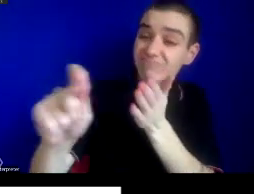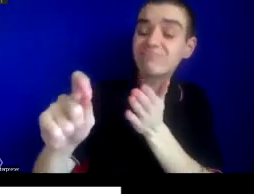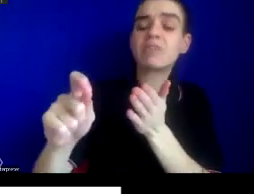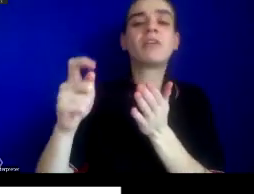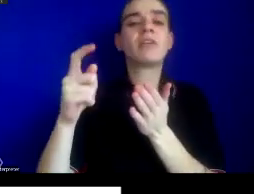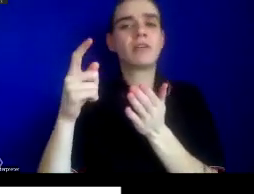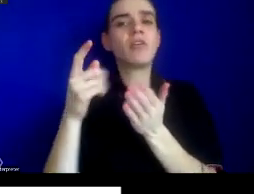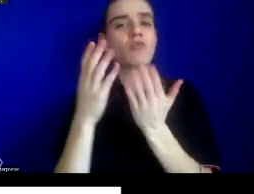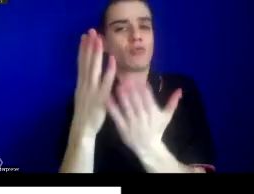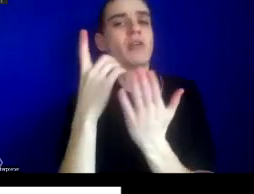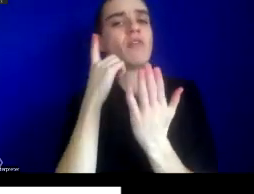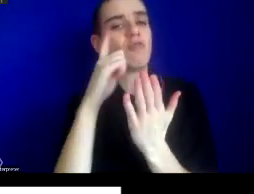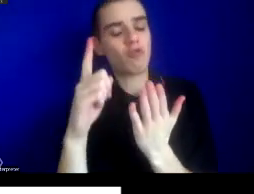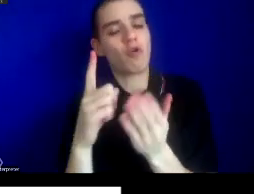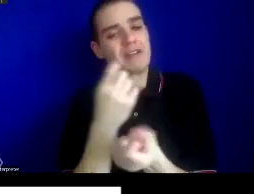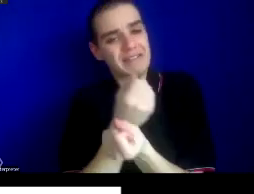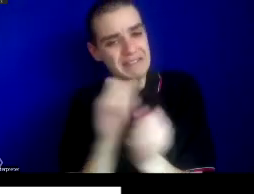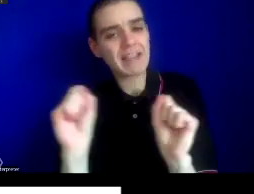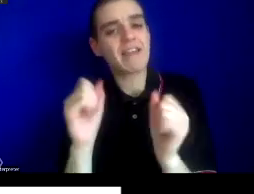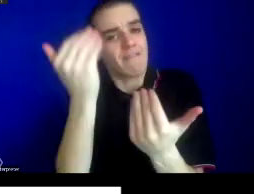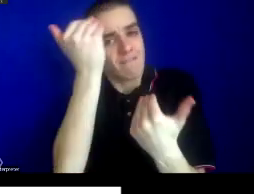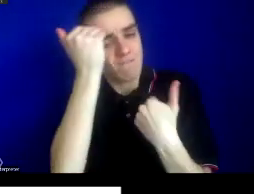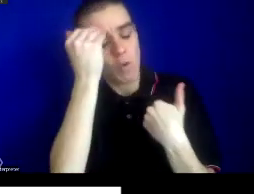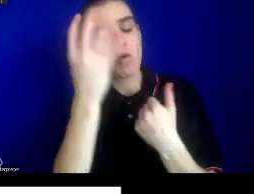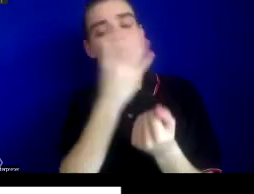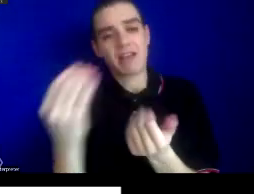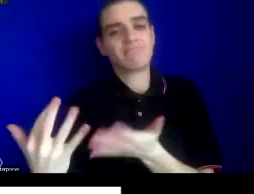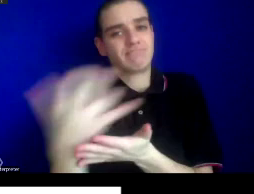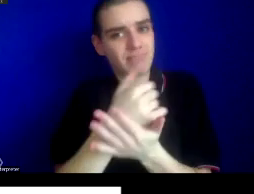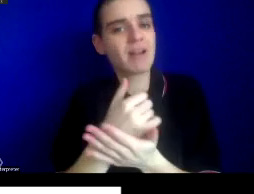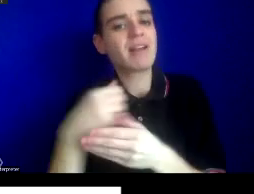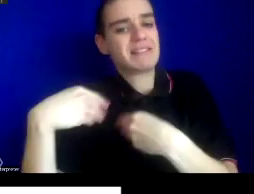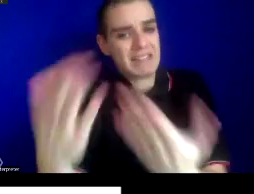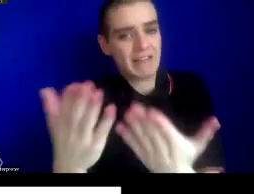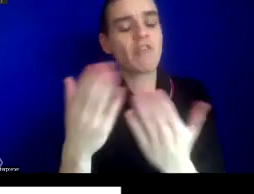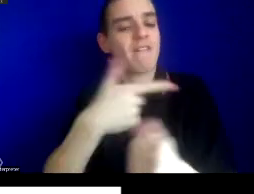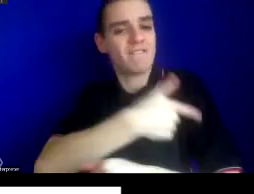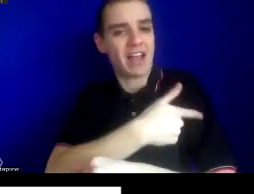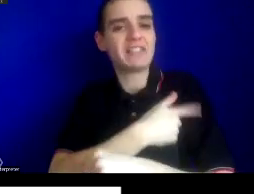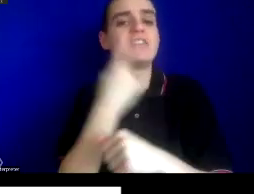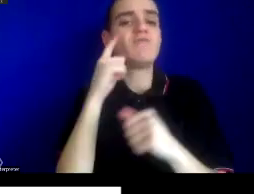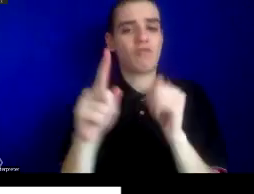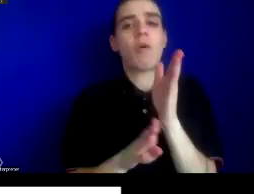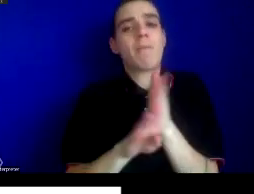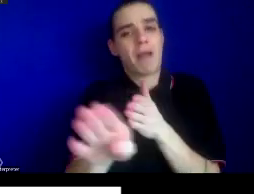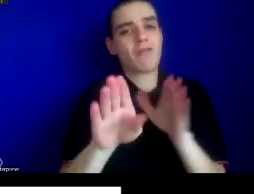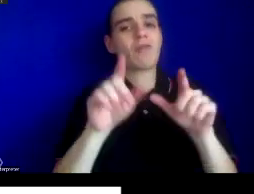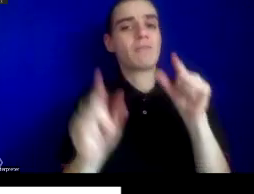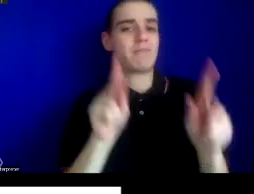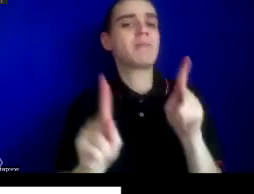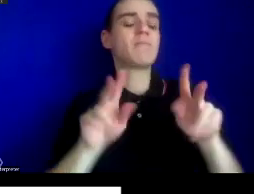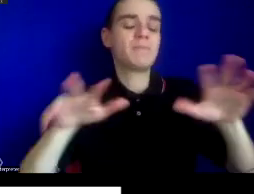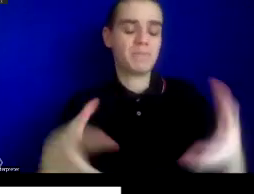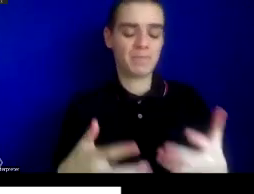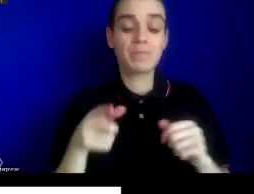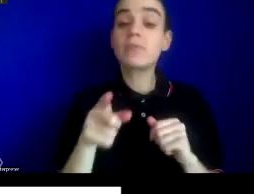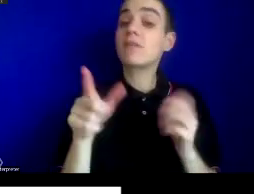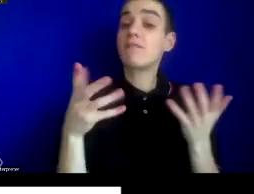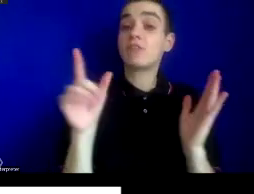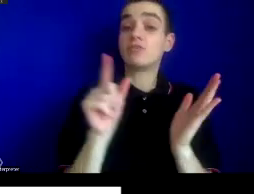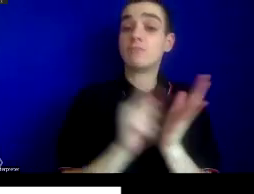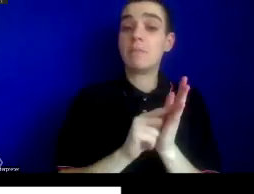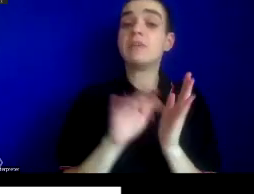and collaborative vaccine delivery to minority populations in the United States. This report was published by the Johns Hopkins Center